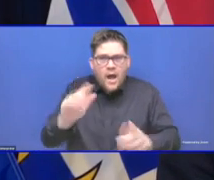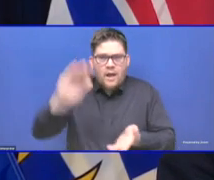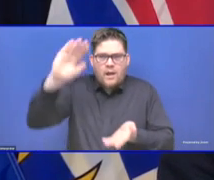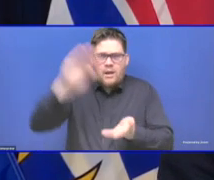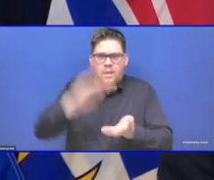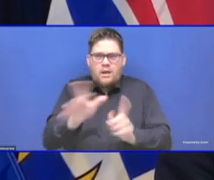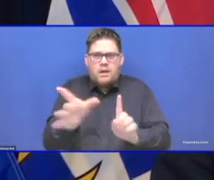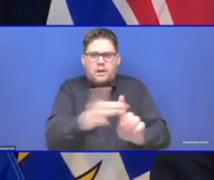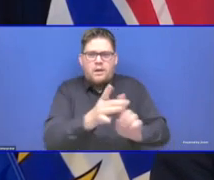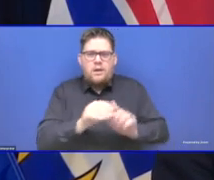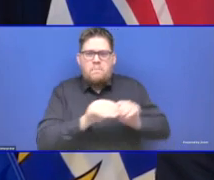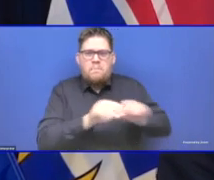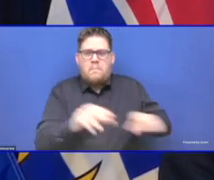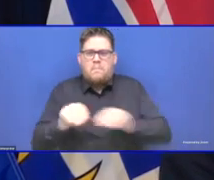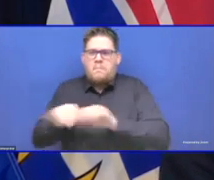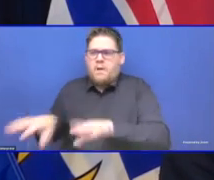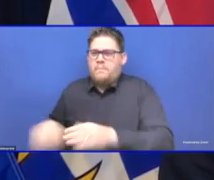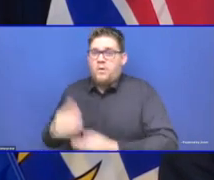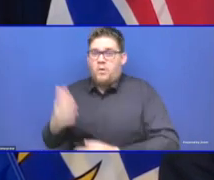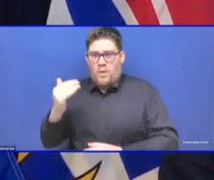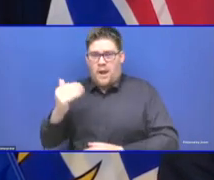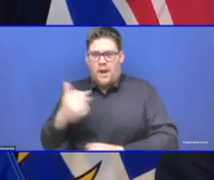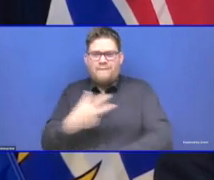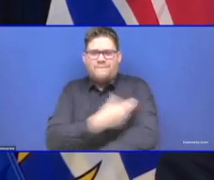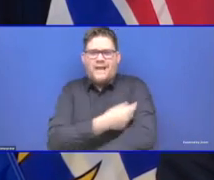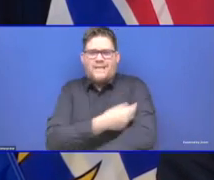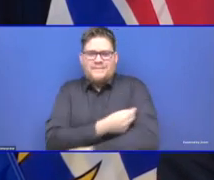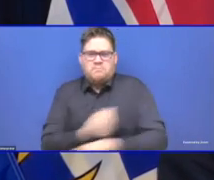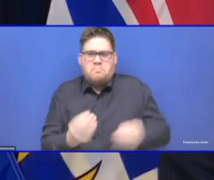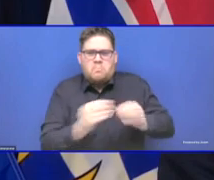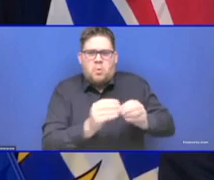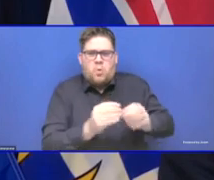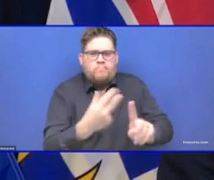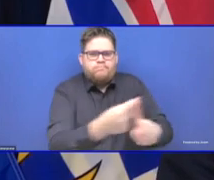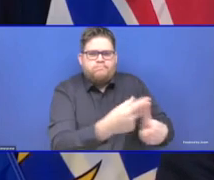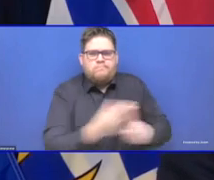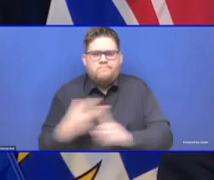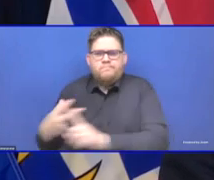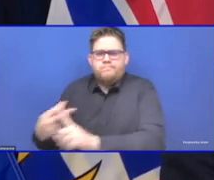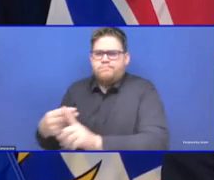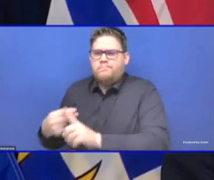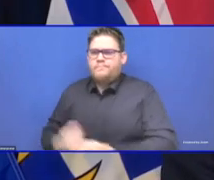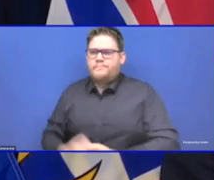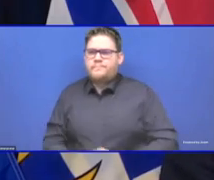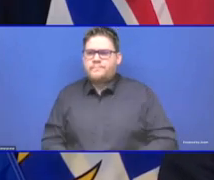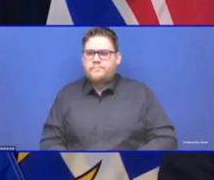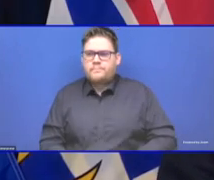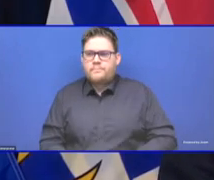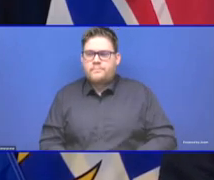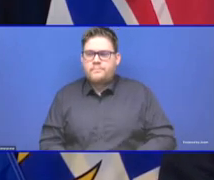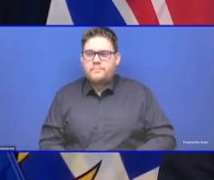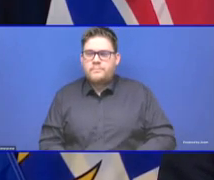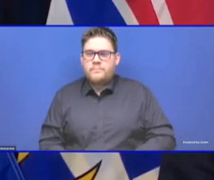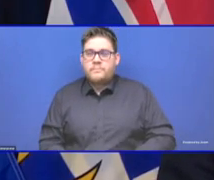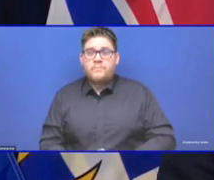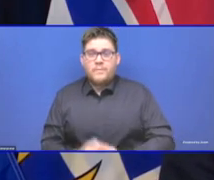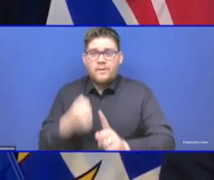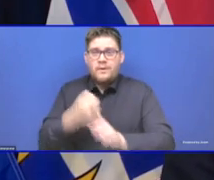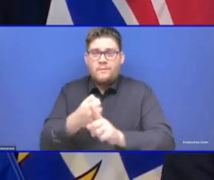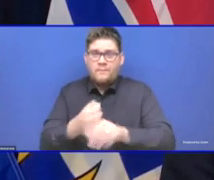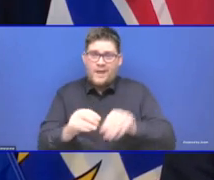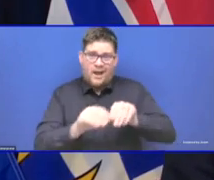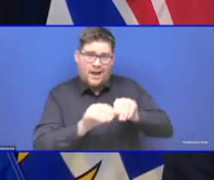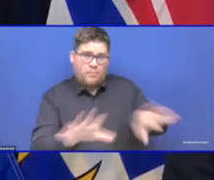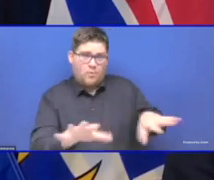from one another, who don't do the same social activities. This is their home, who can't receive visitors in the same way in a